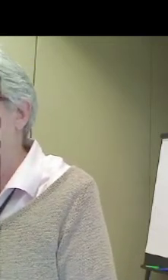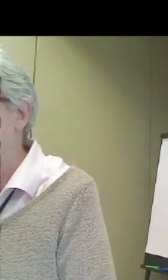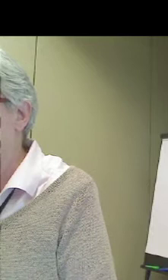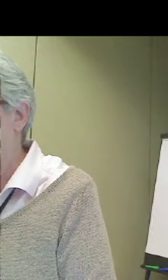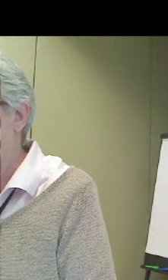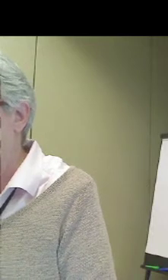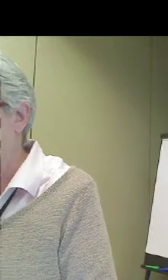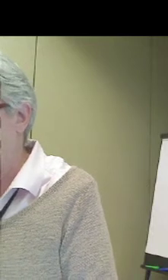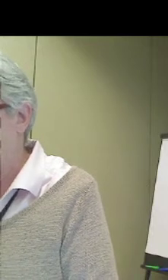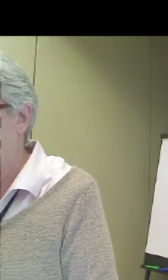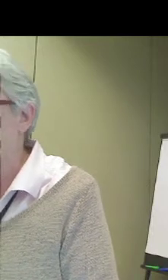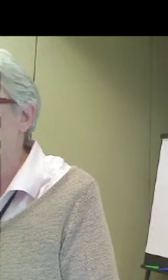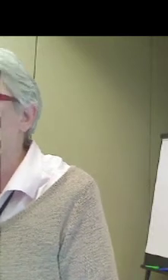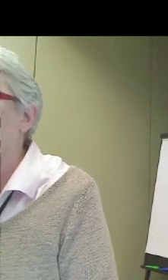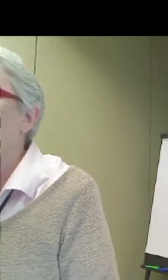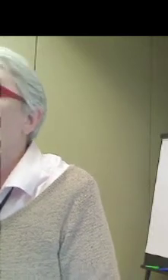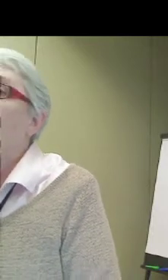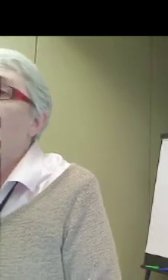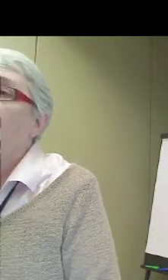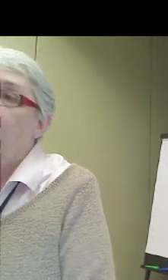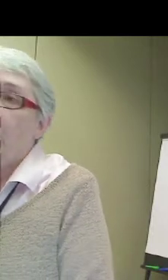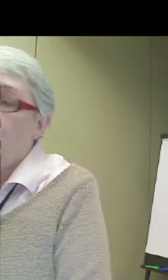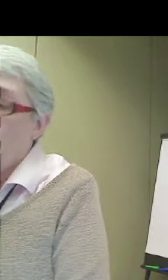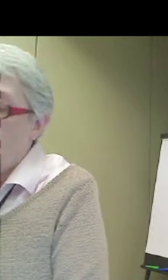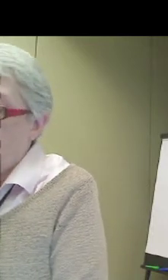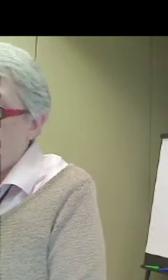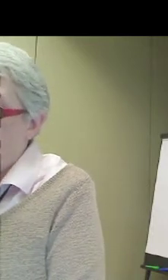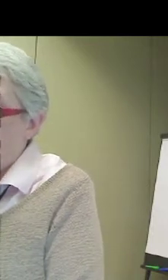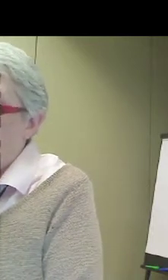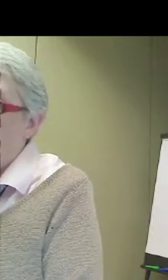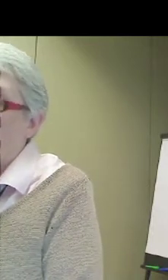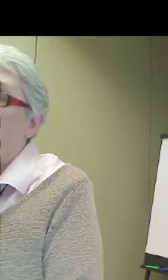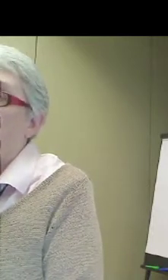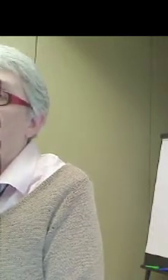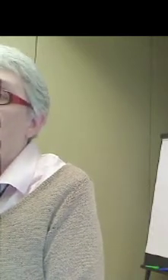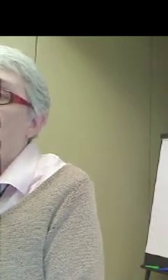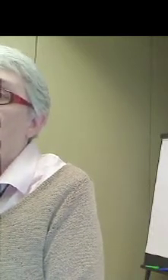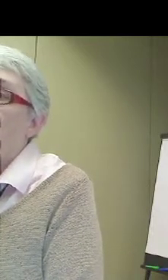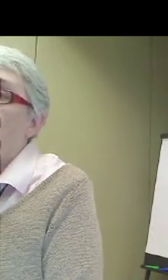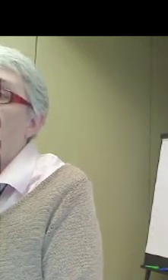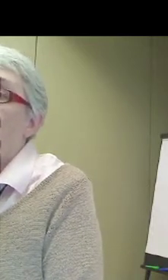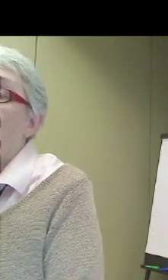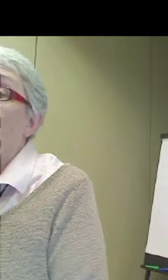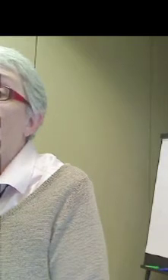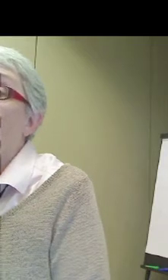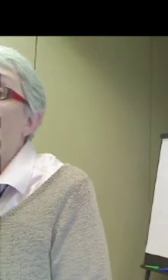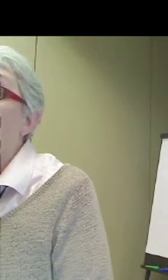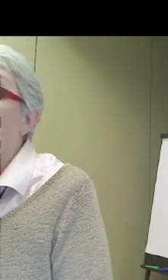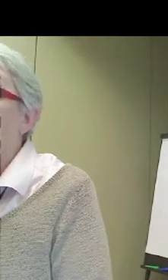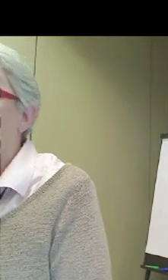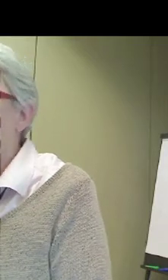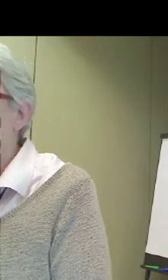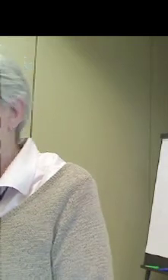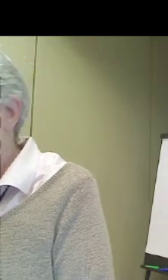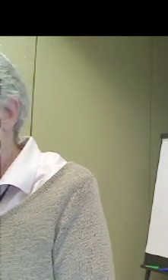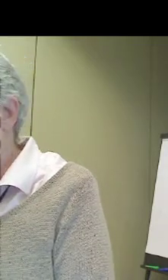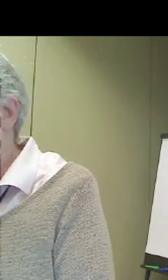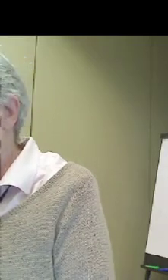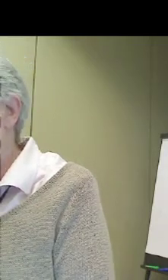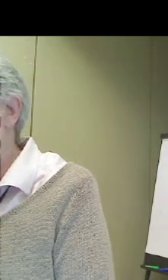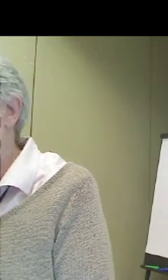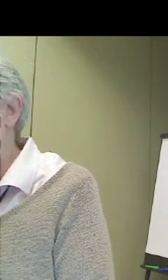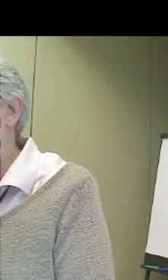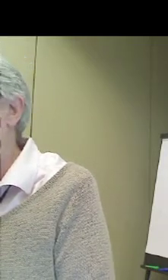Although we did have programs for blind people by request only. So this young woman lives in the same neighborhood I do. And she asked me to come to a program she had set up.